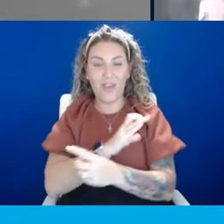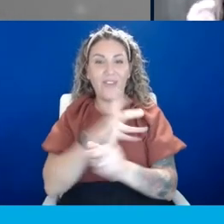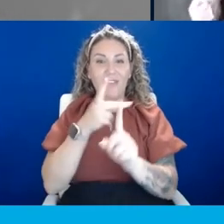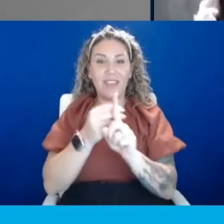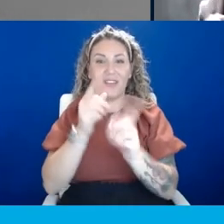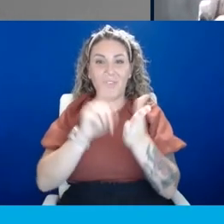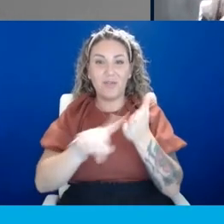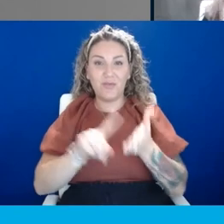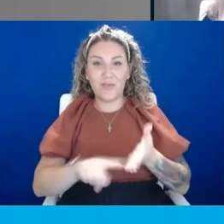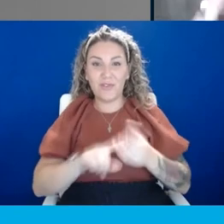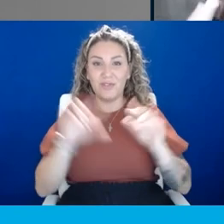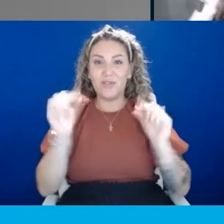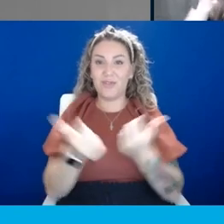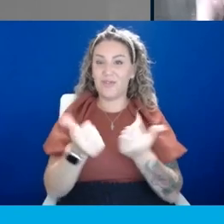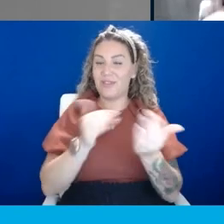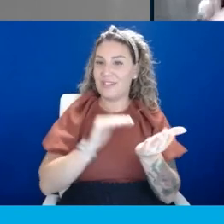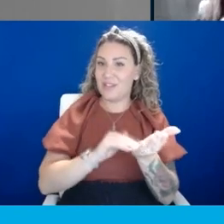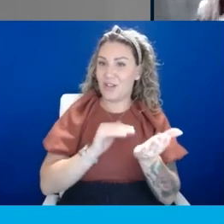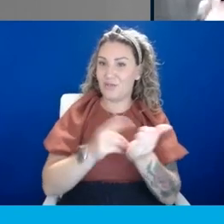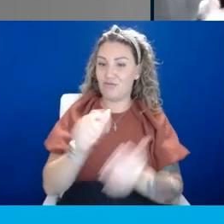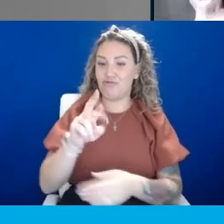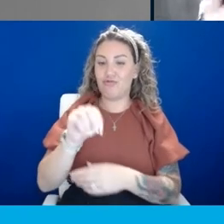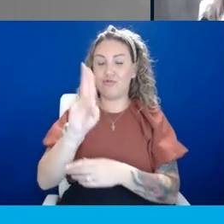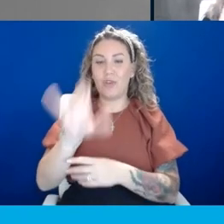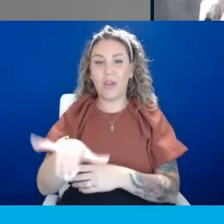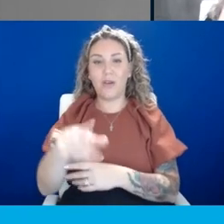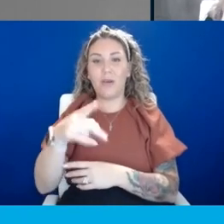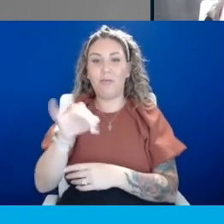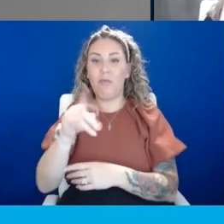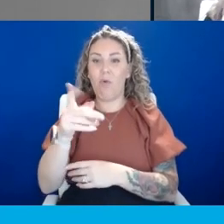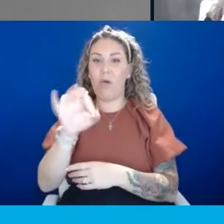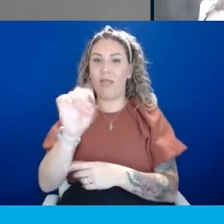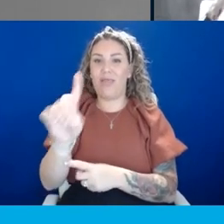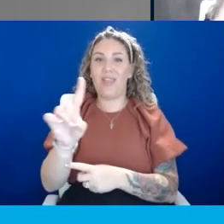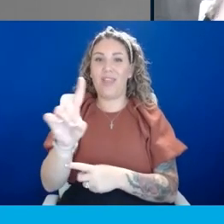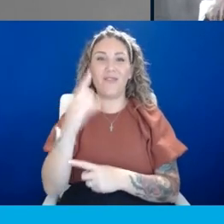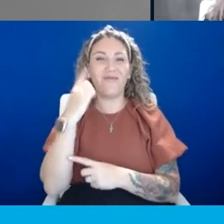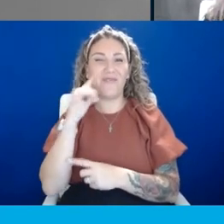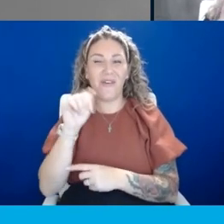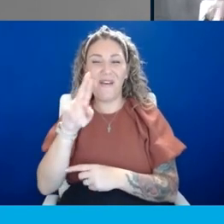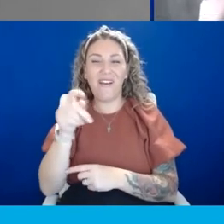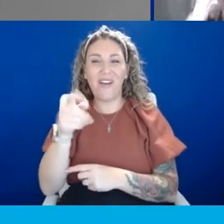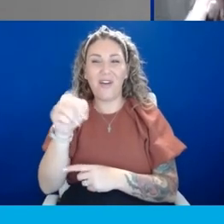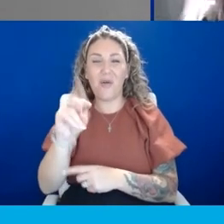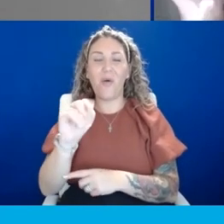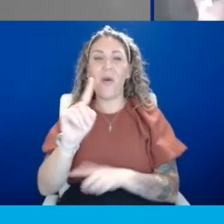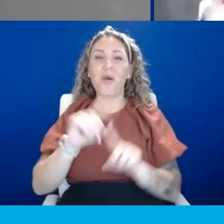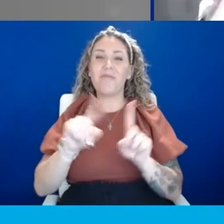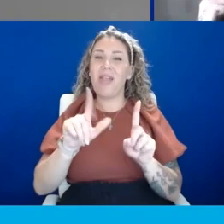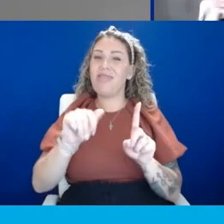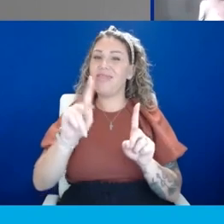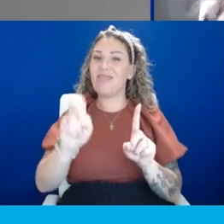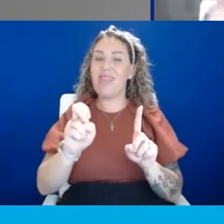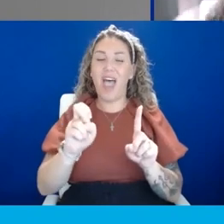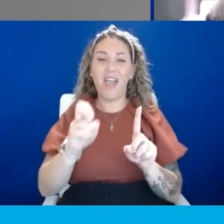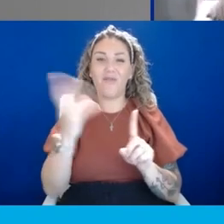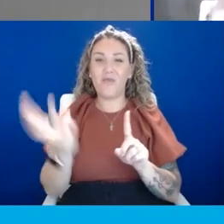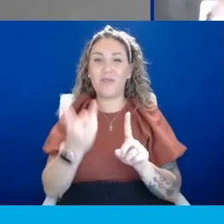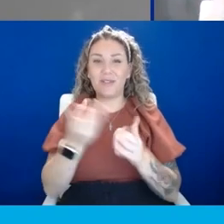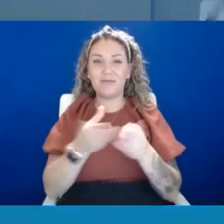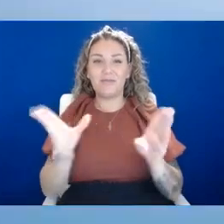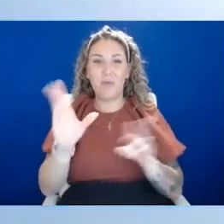Gregory Poland. That's Tuesday on our Encore presentation, but we'll see you back here live Wednesday for Open Mics with Dr. Seitz at 8 a.m.